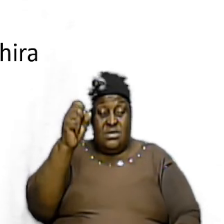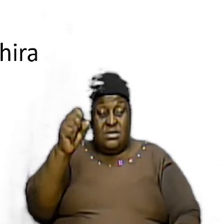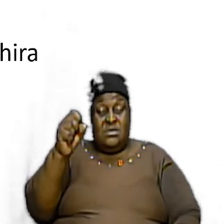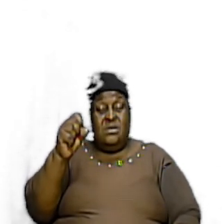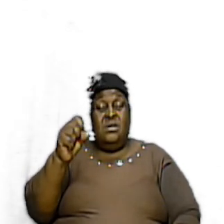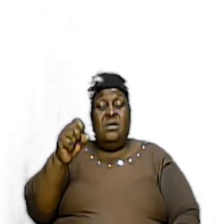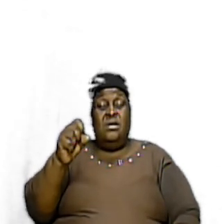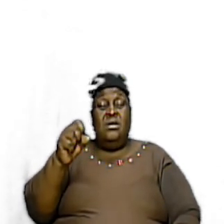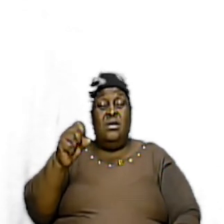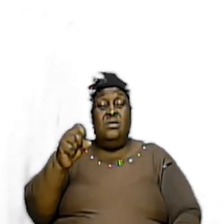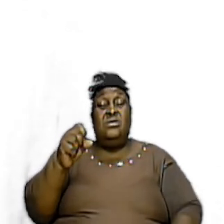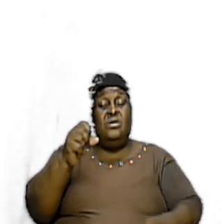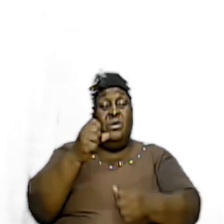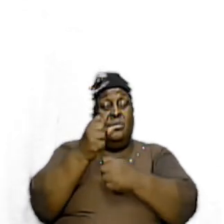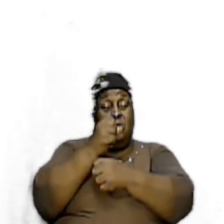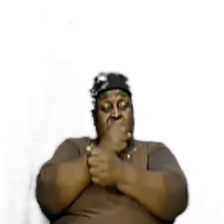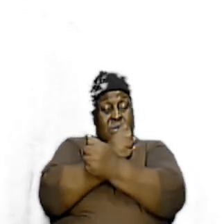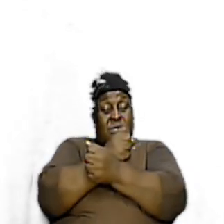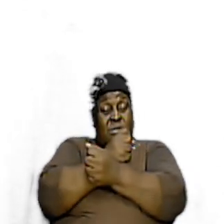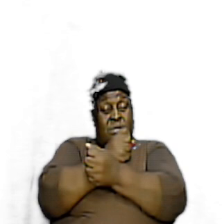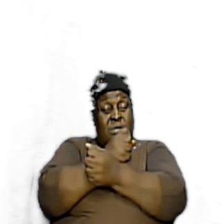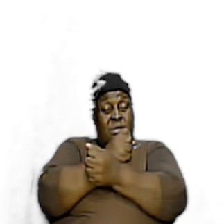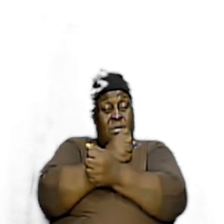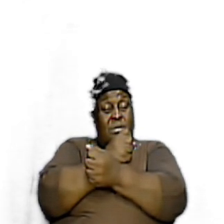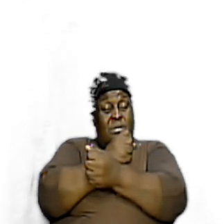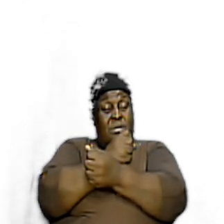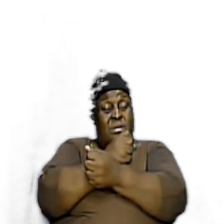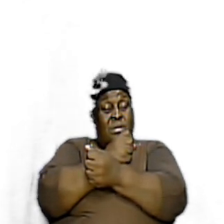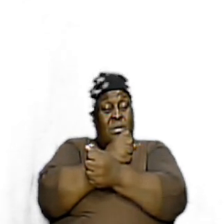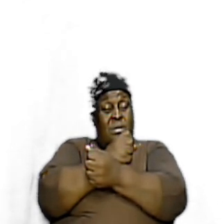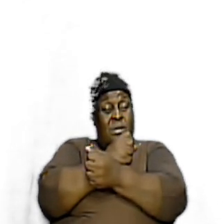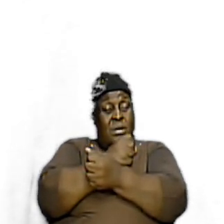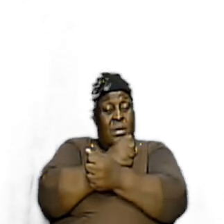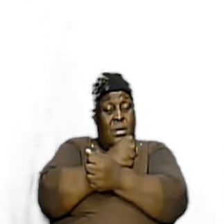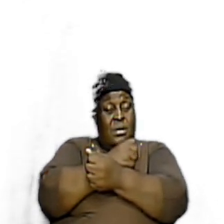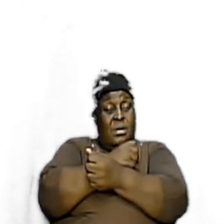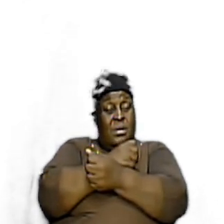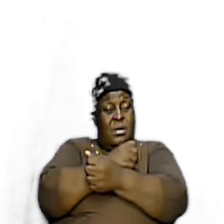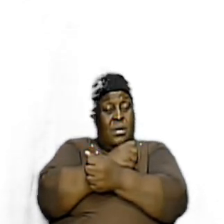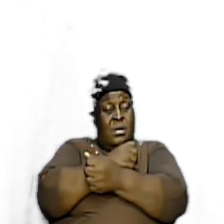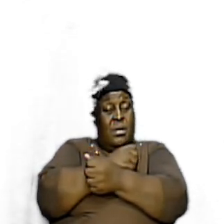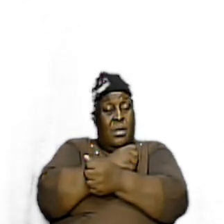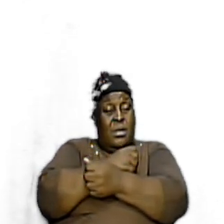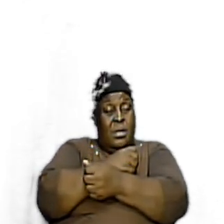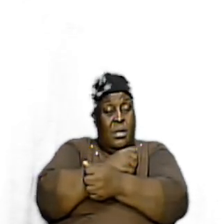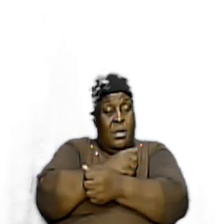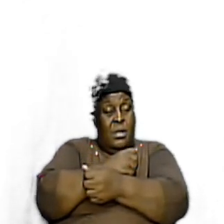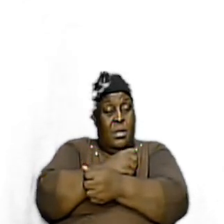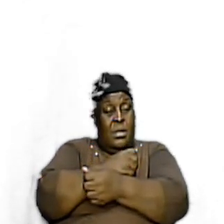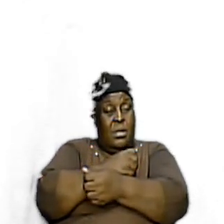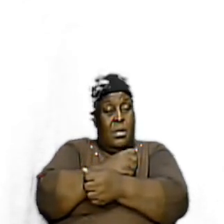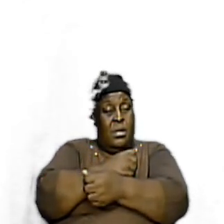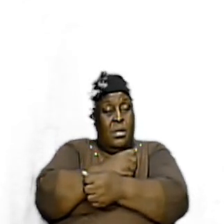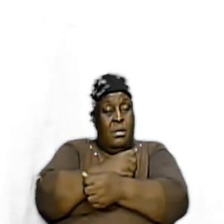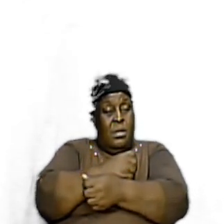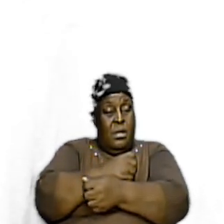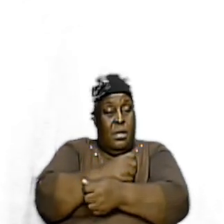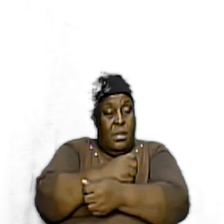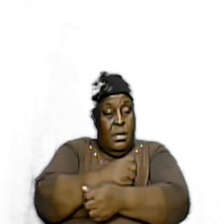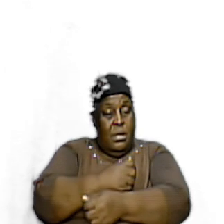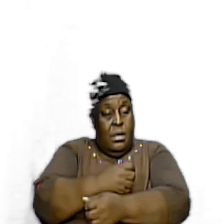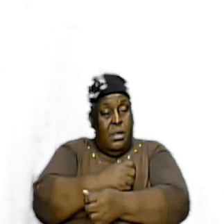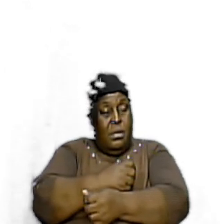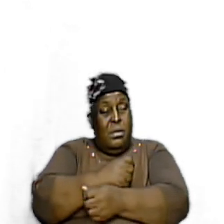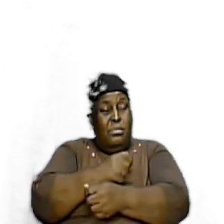all and this is what is here in the New Testament church because this is what people have called around and branded